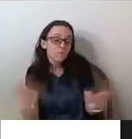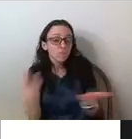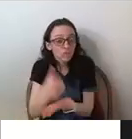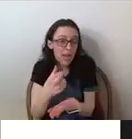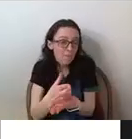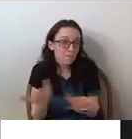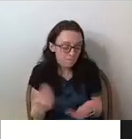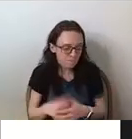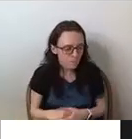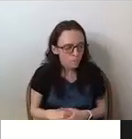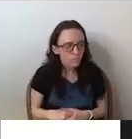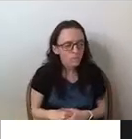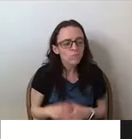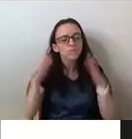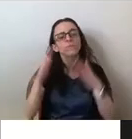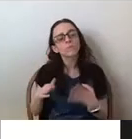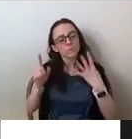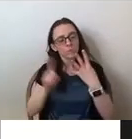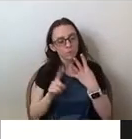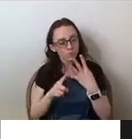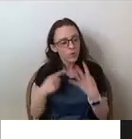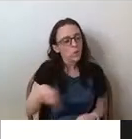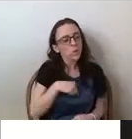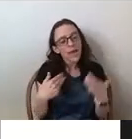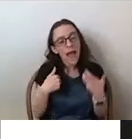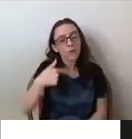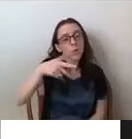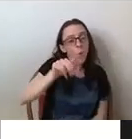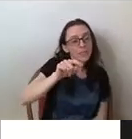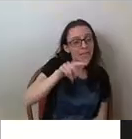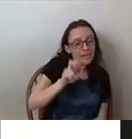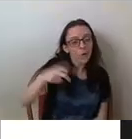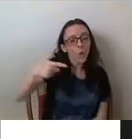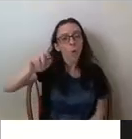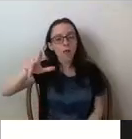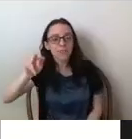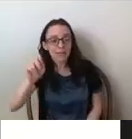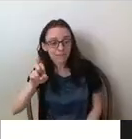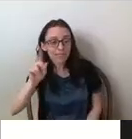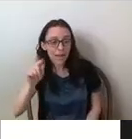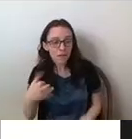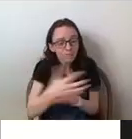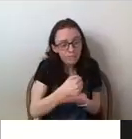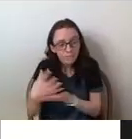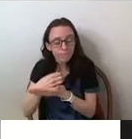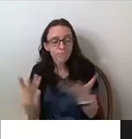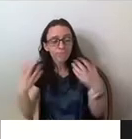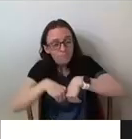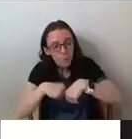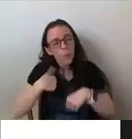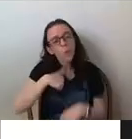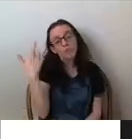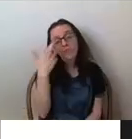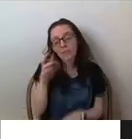goal of turning the qualitative data into quantitative data to draw conclusions, we've learned that both are necessary to understanding the nuance